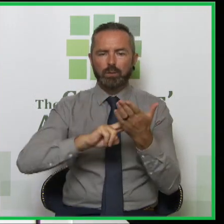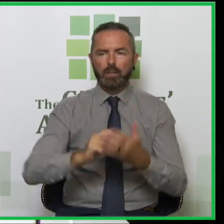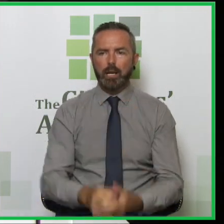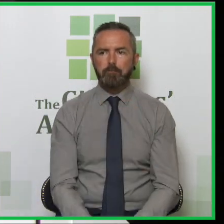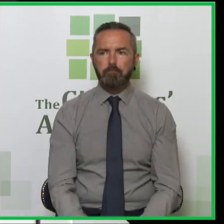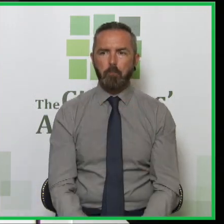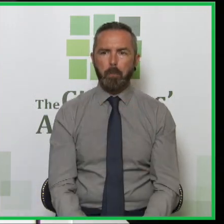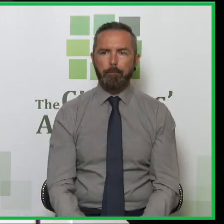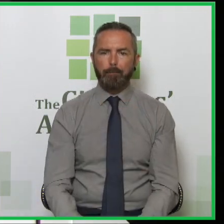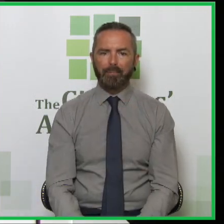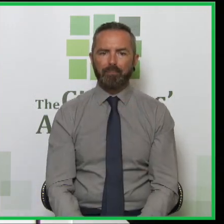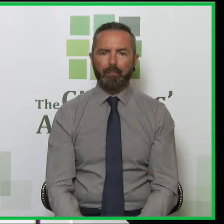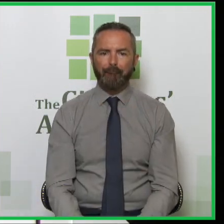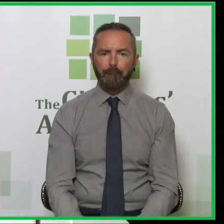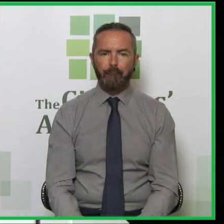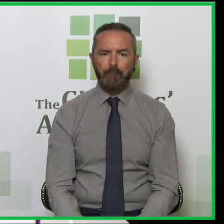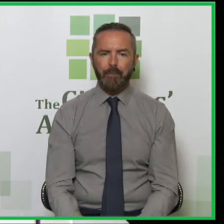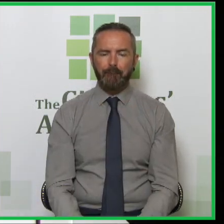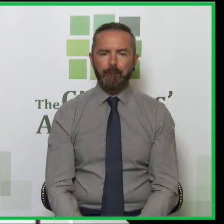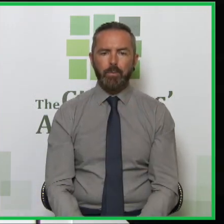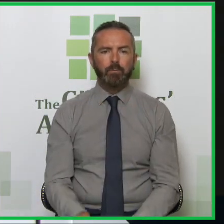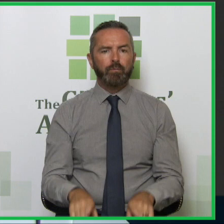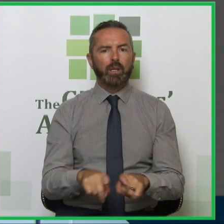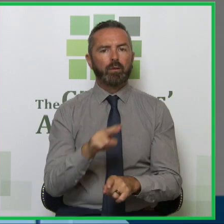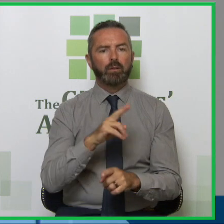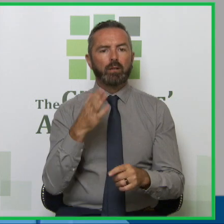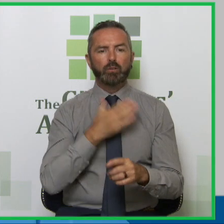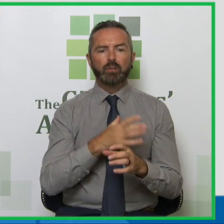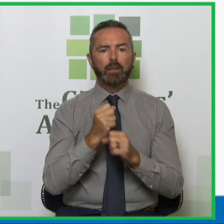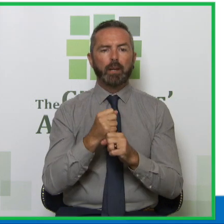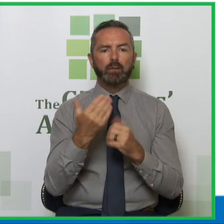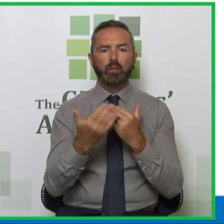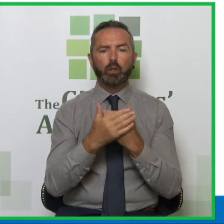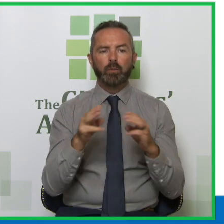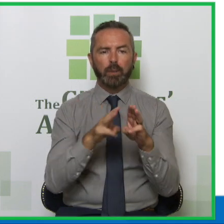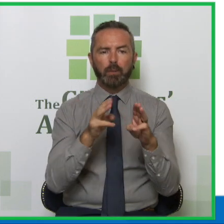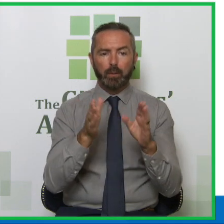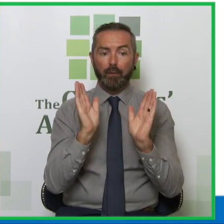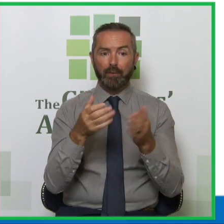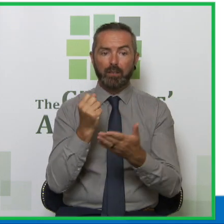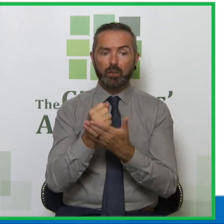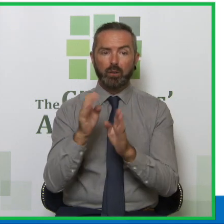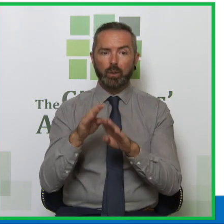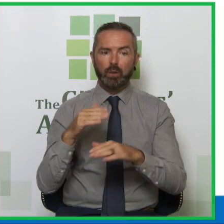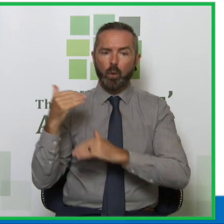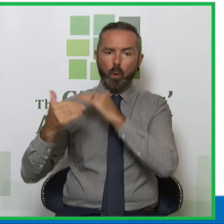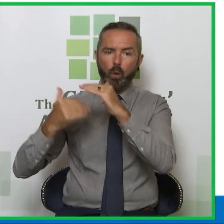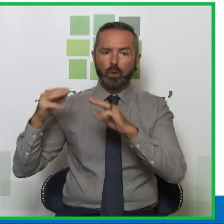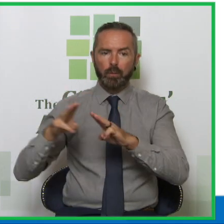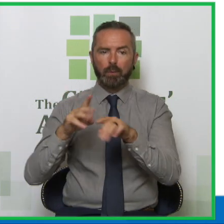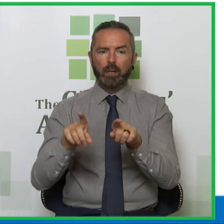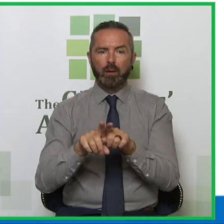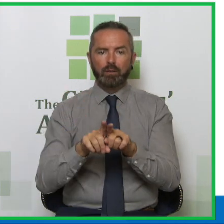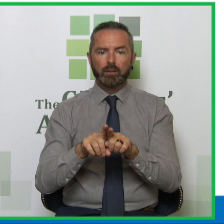And then it's not just about young people. Older people. The older people. We've done a study with Dr. Dave McDonough on